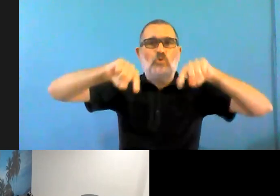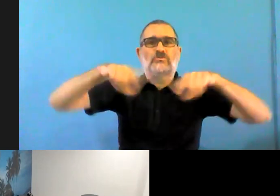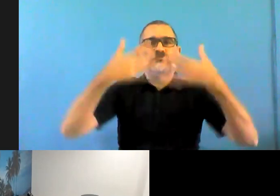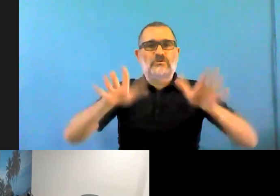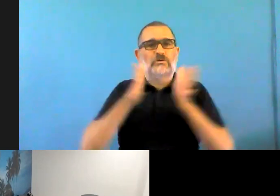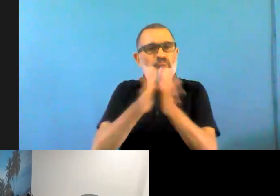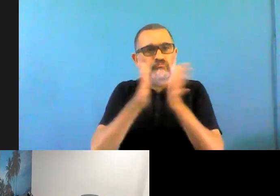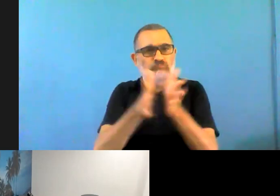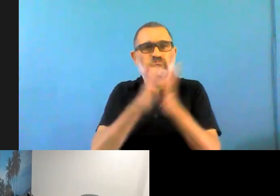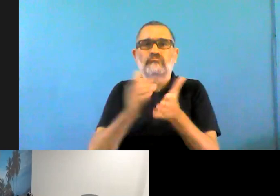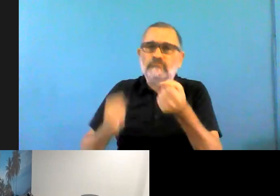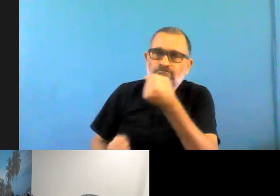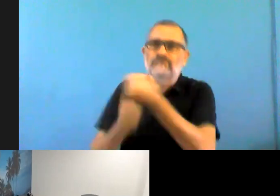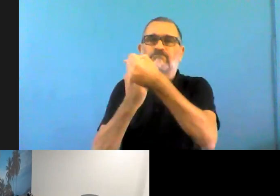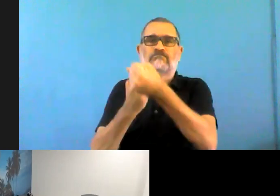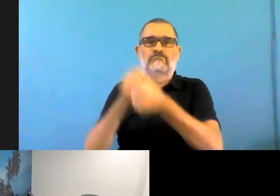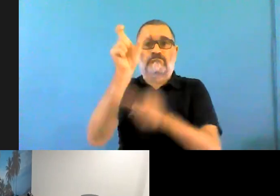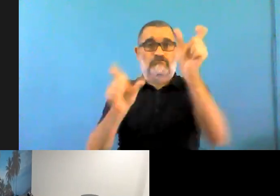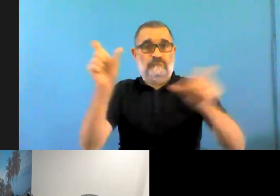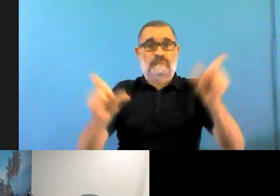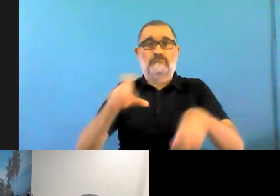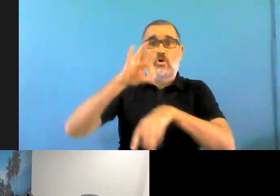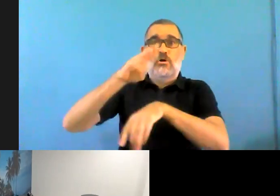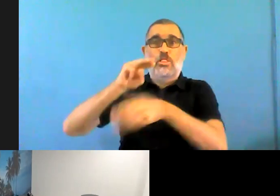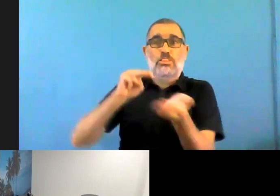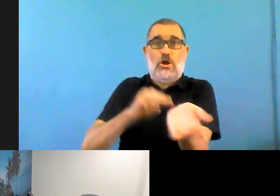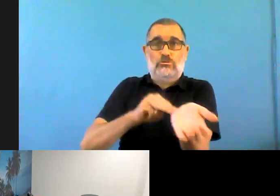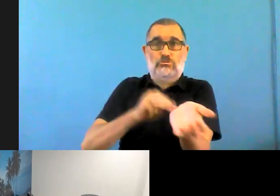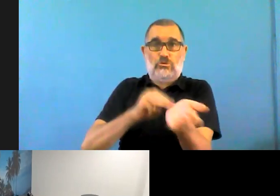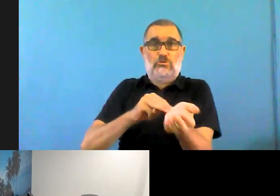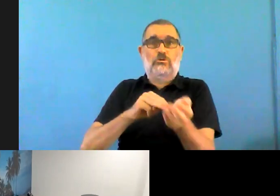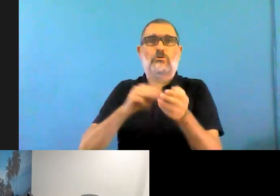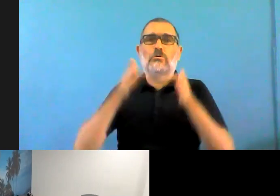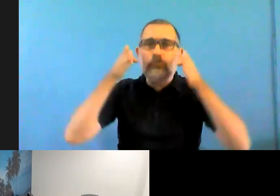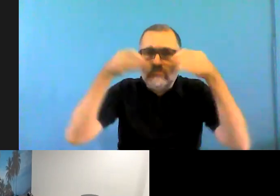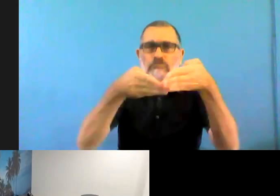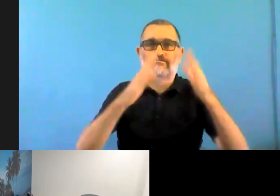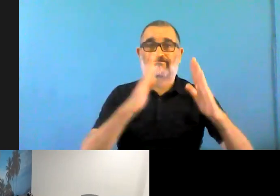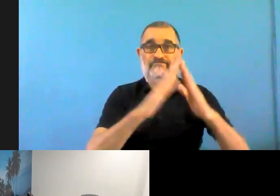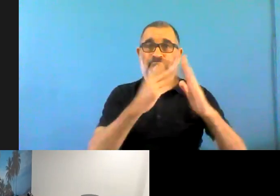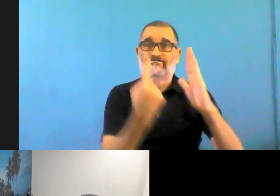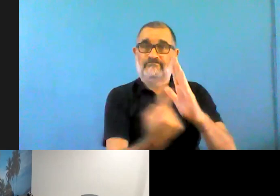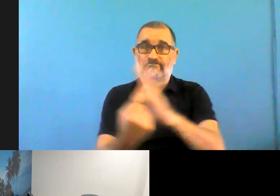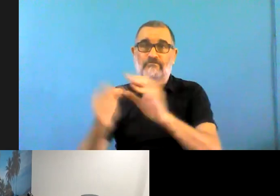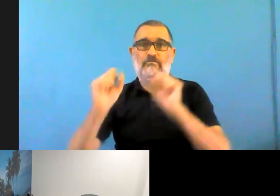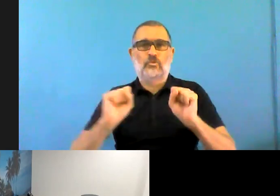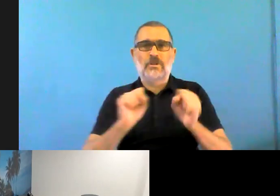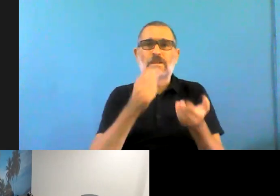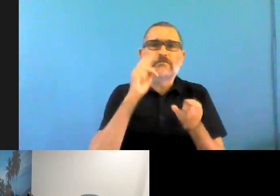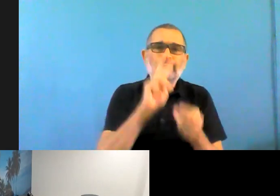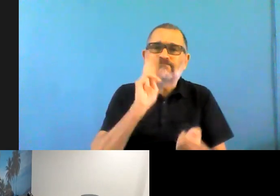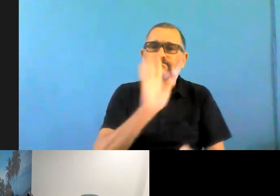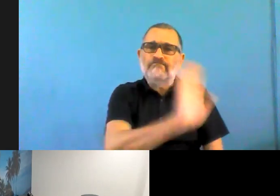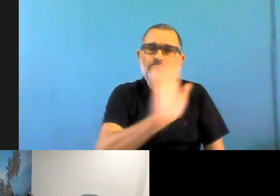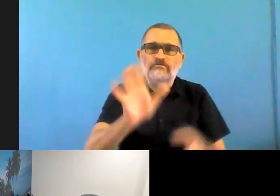see that that group is particularly hard hit. These are young young doctors, young health care